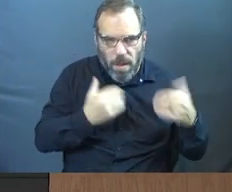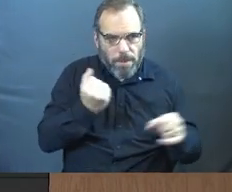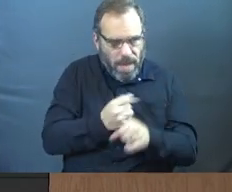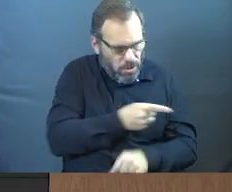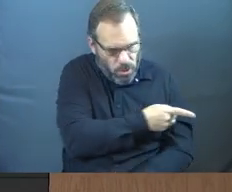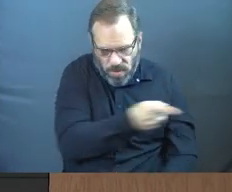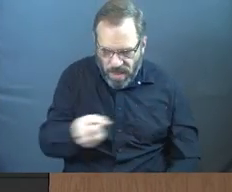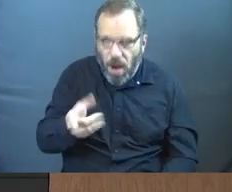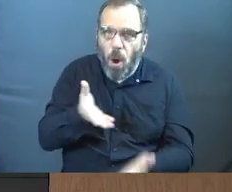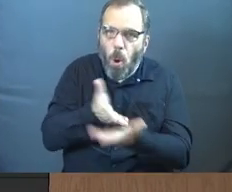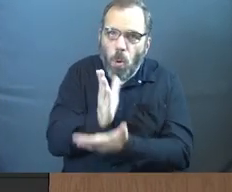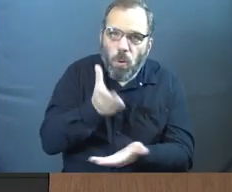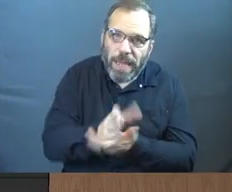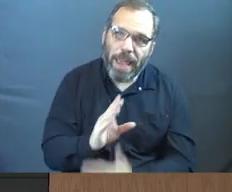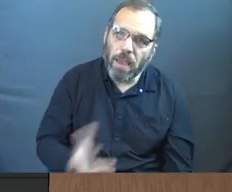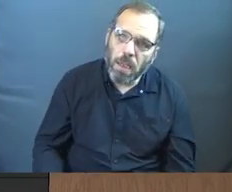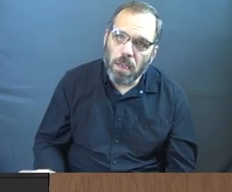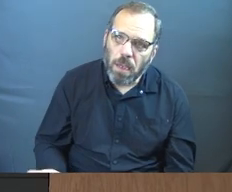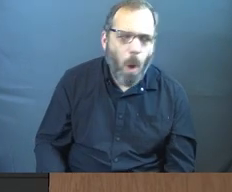sure they're okay.